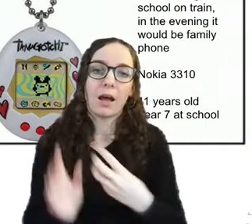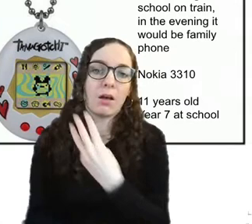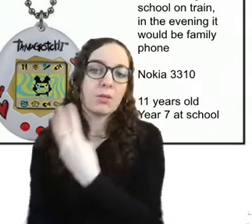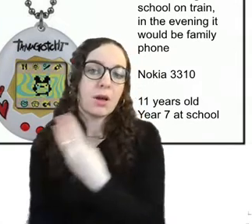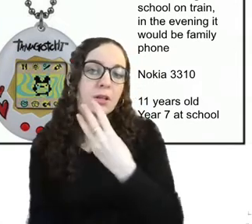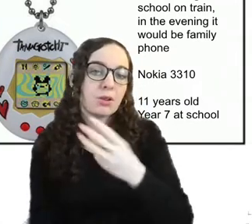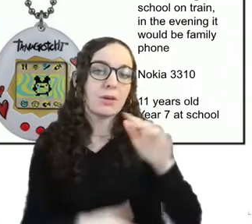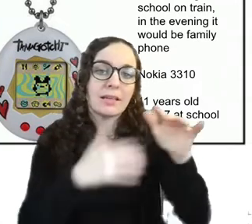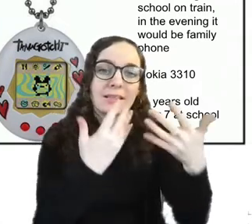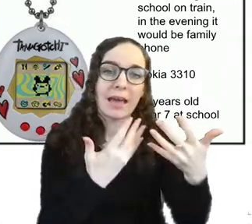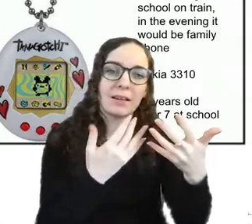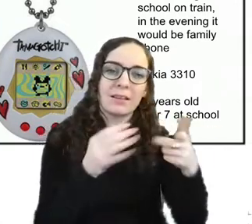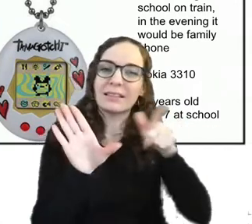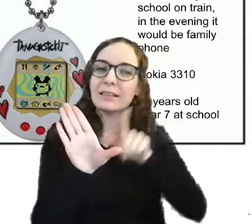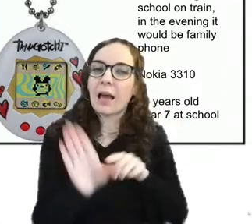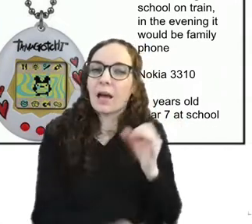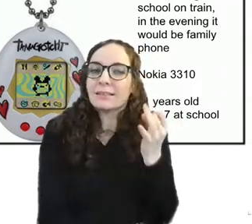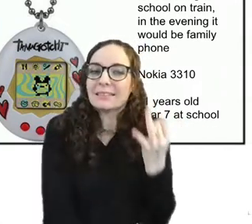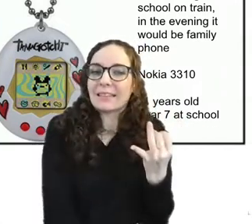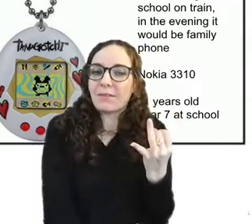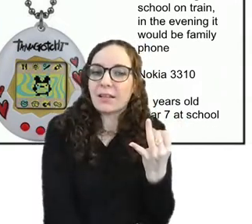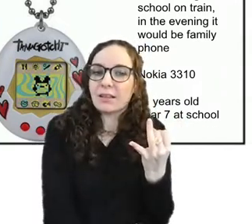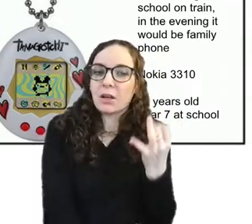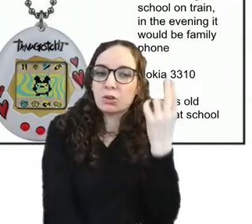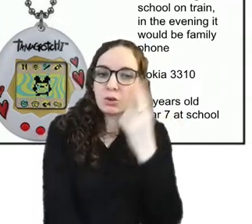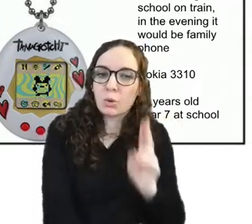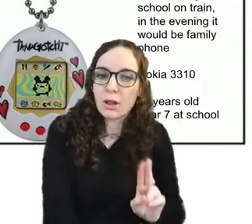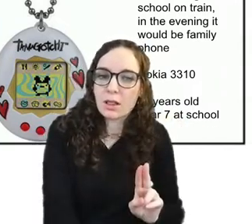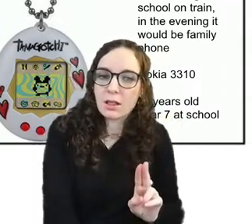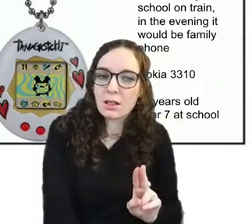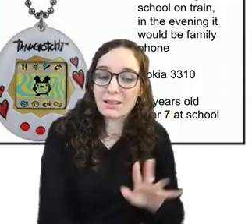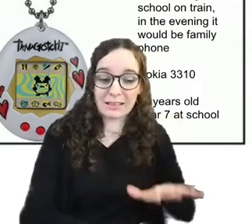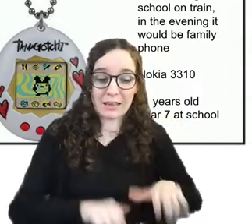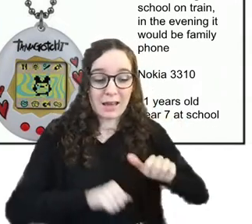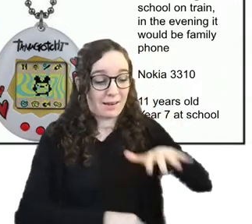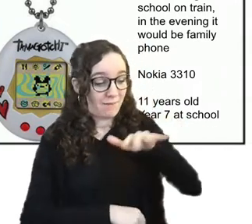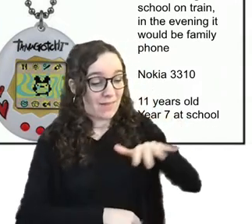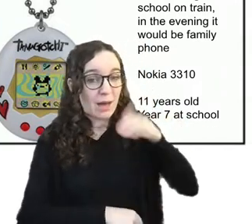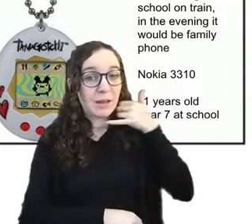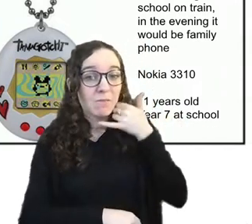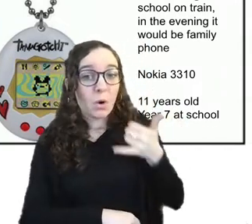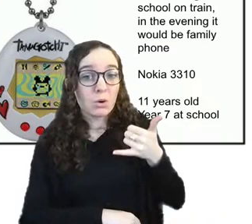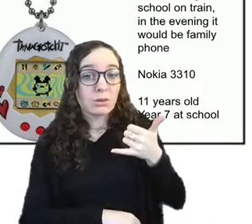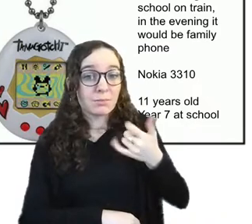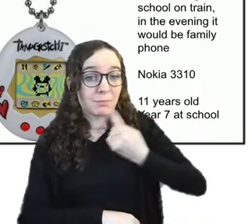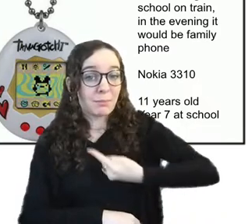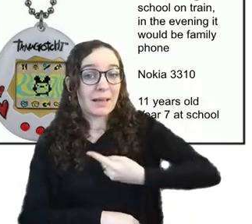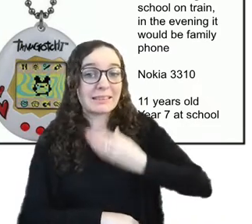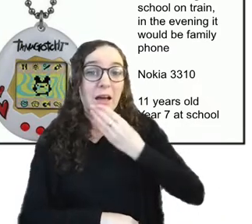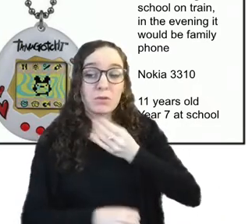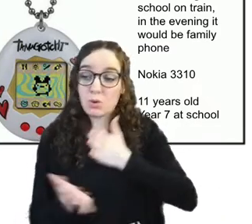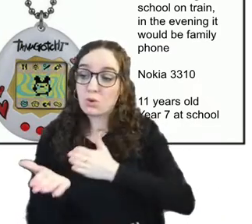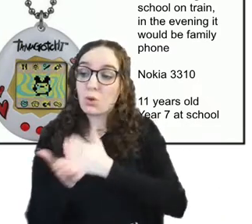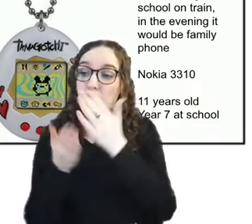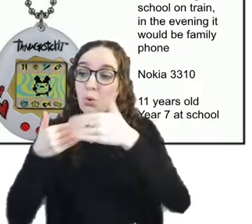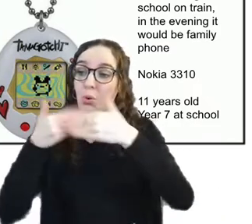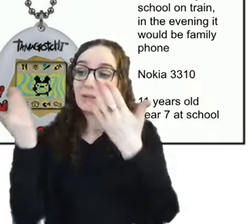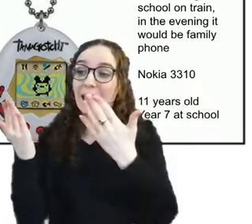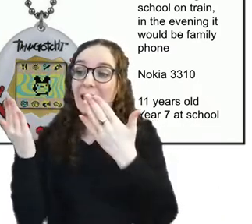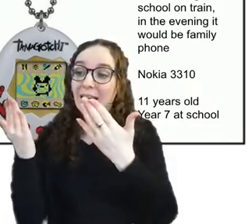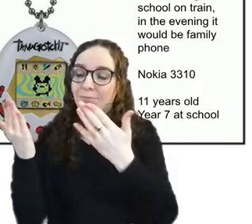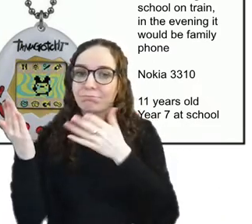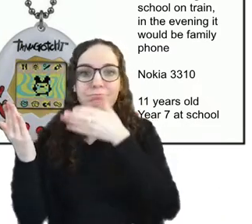um and again it started off as a family phone so i'd use it in the daytime and then hand it back in the evening